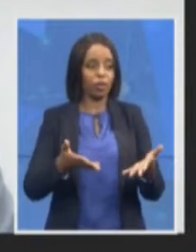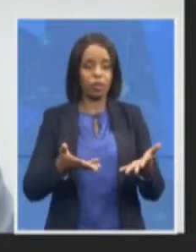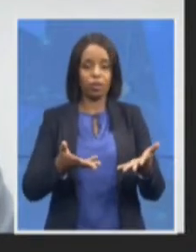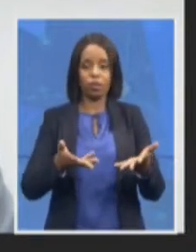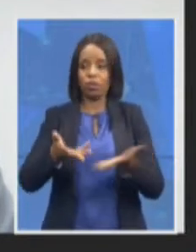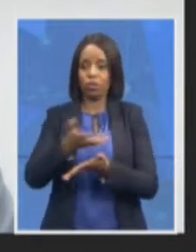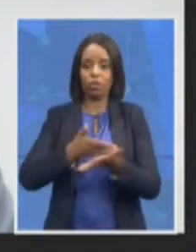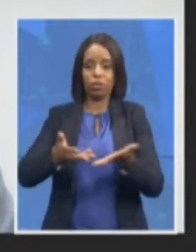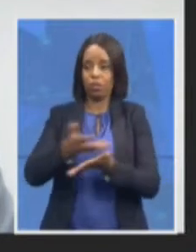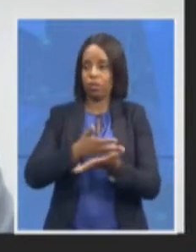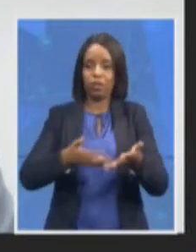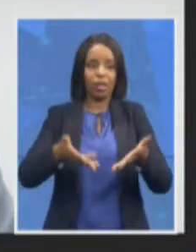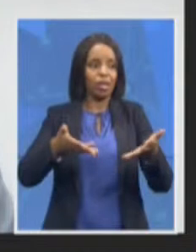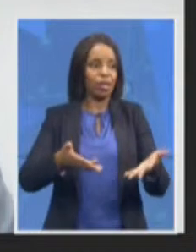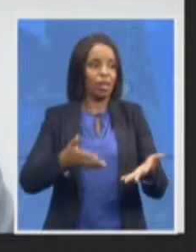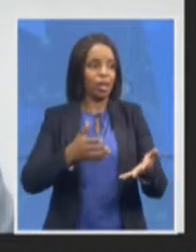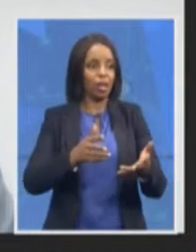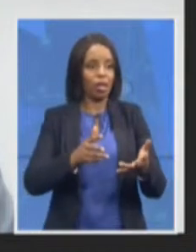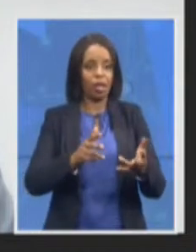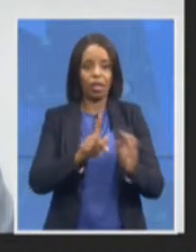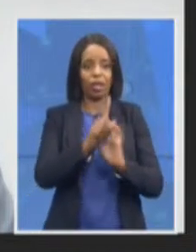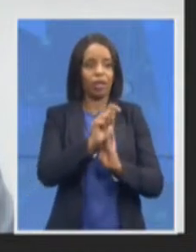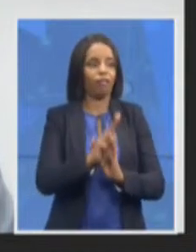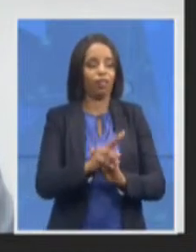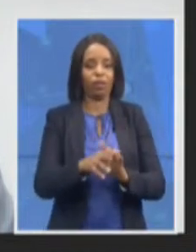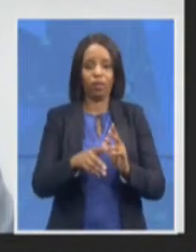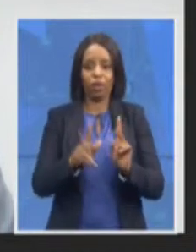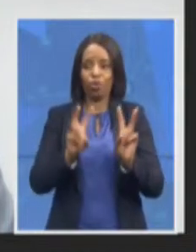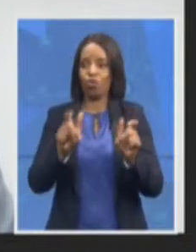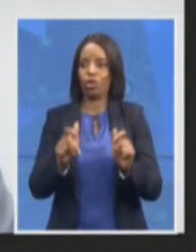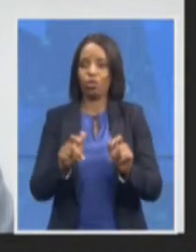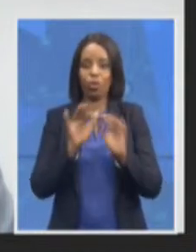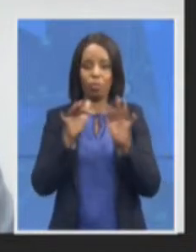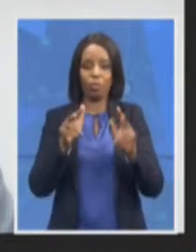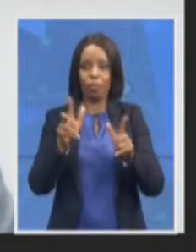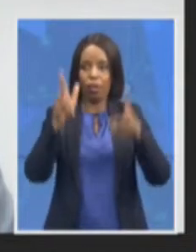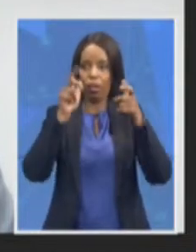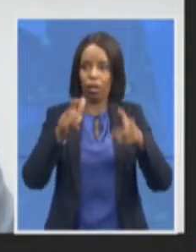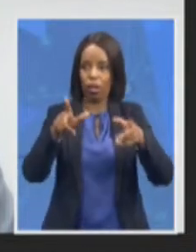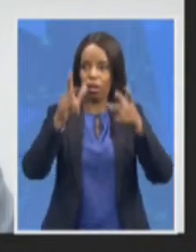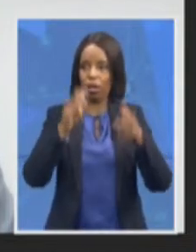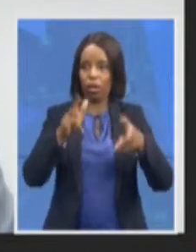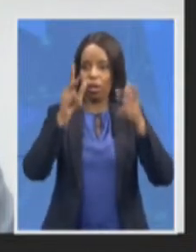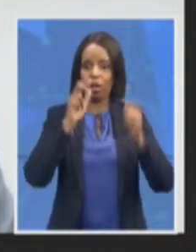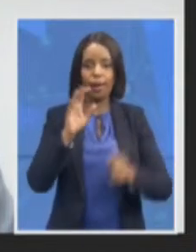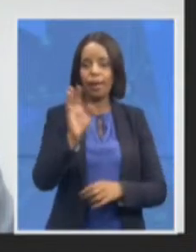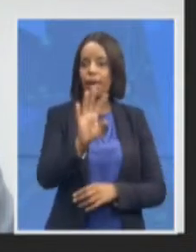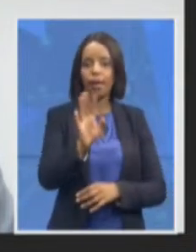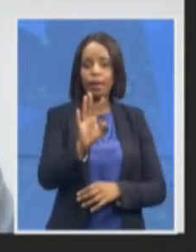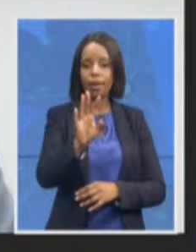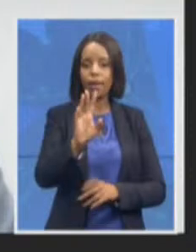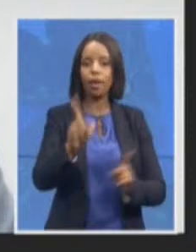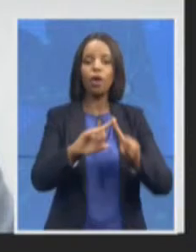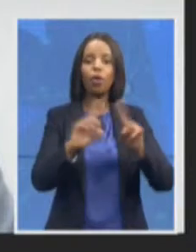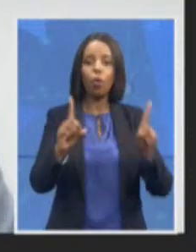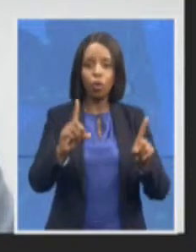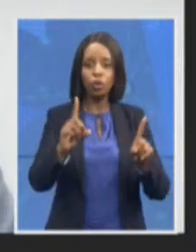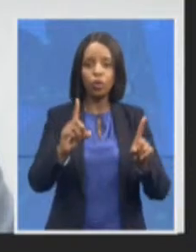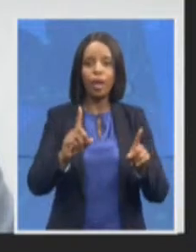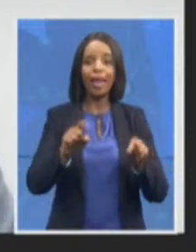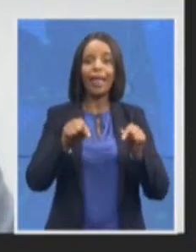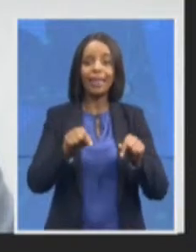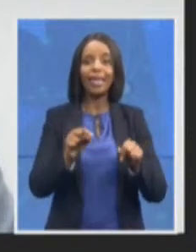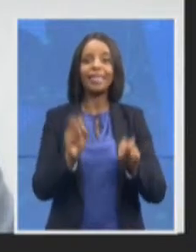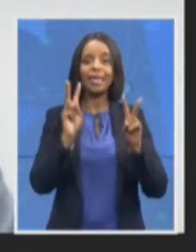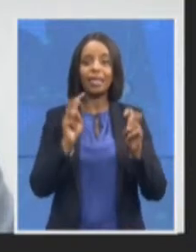so the point is just that we're taking these matters very very seriously in this case in particular we're going to do all